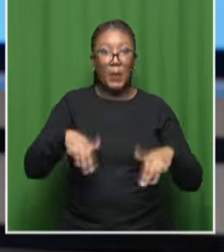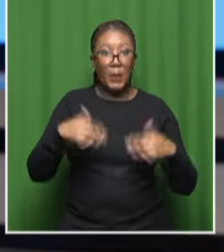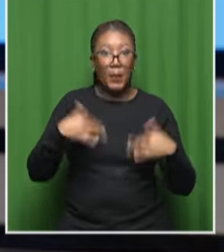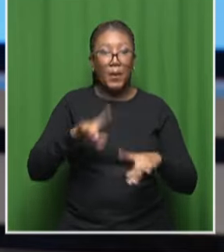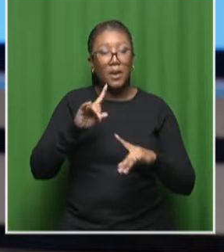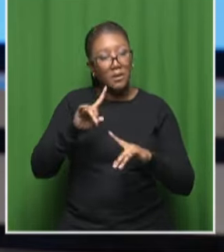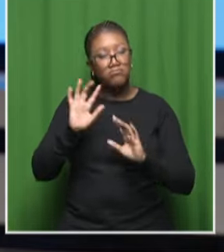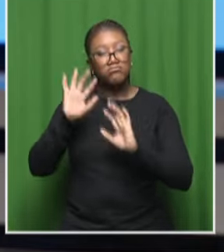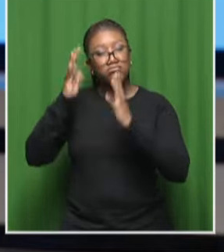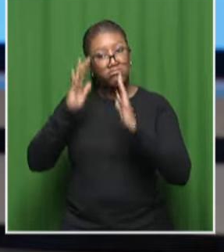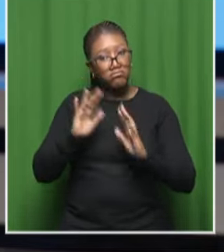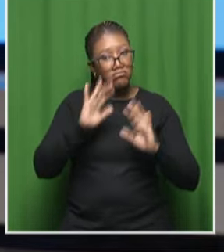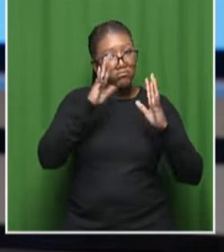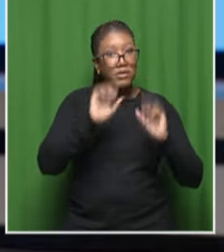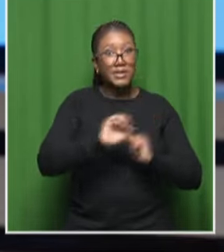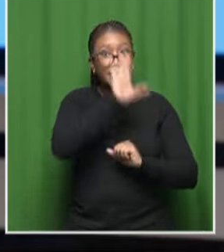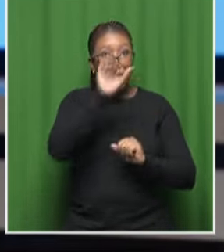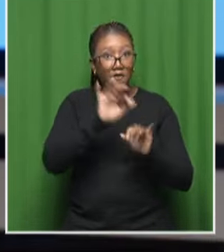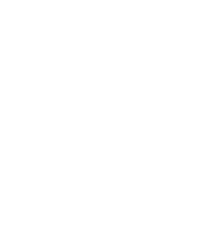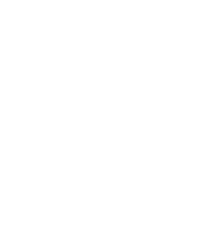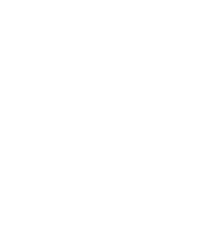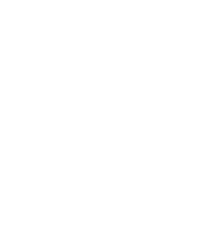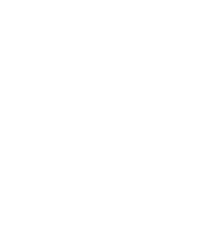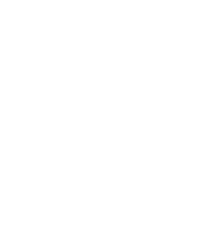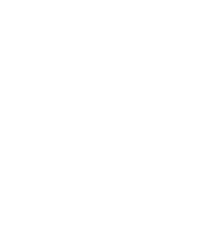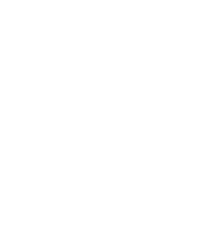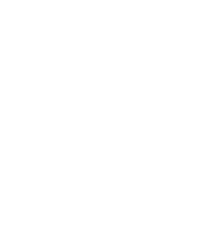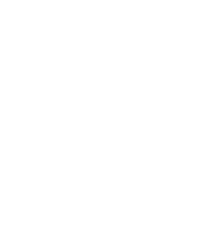ordinary south africans doing extraordinary things